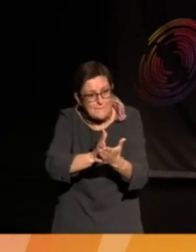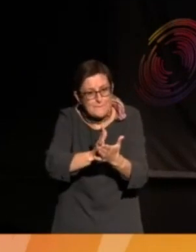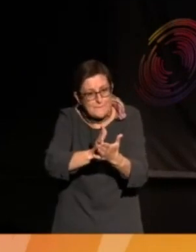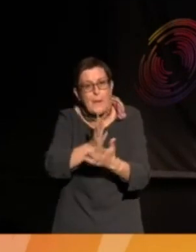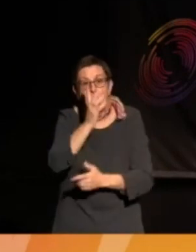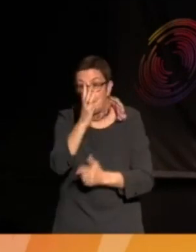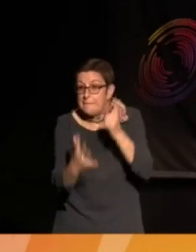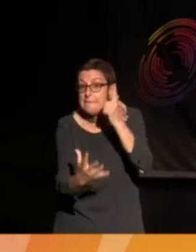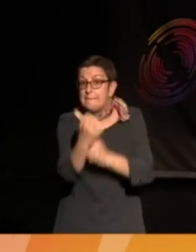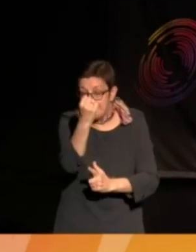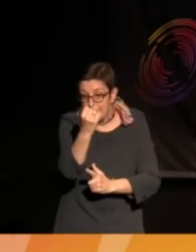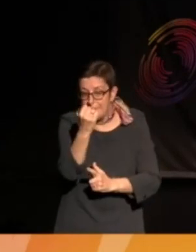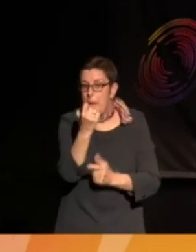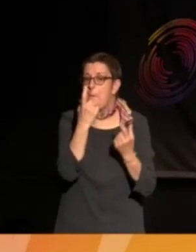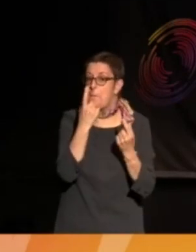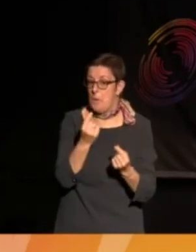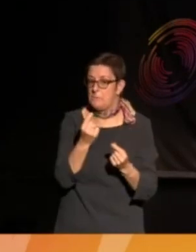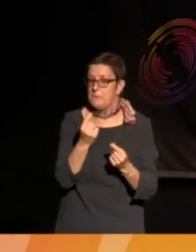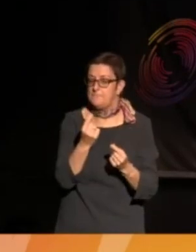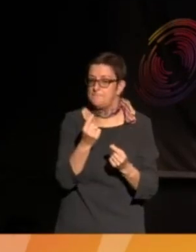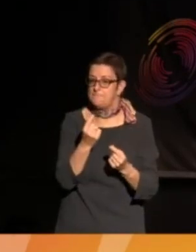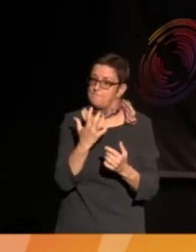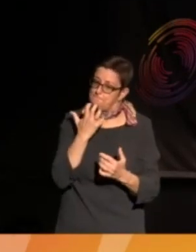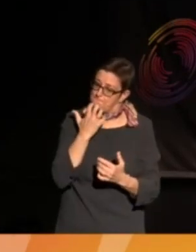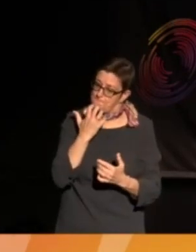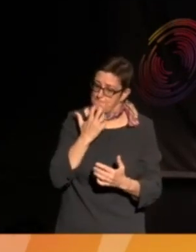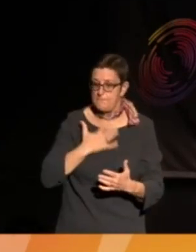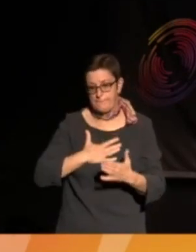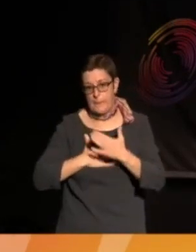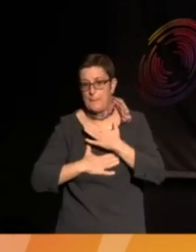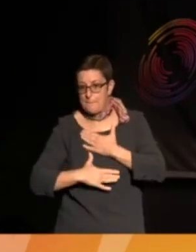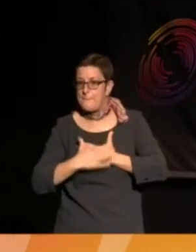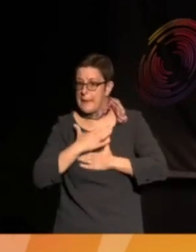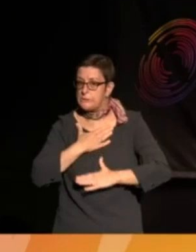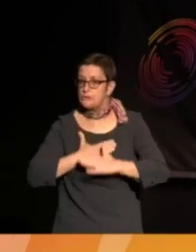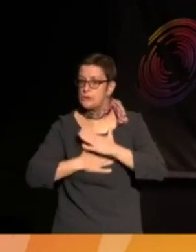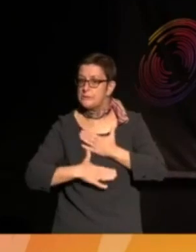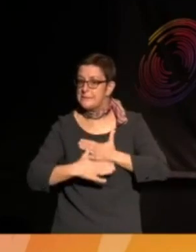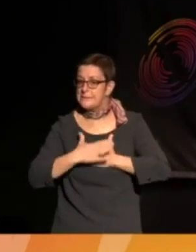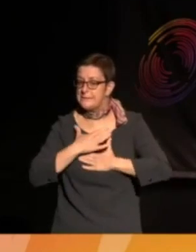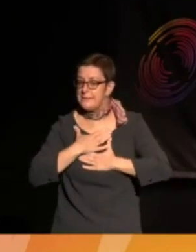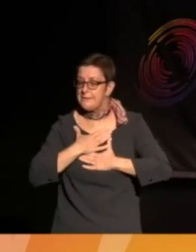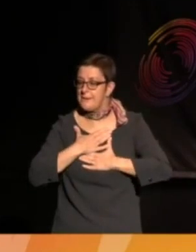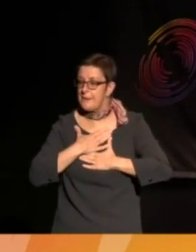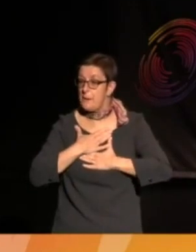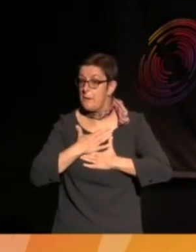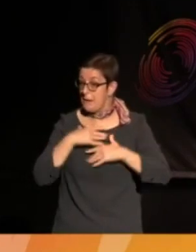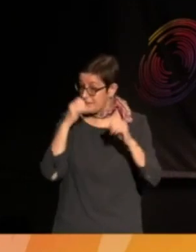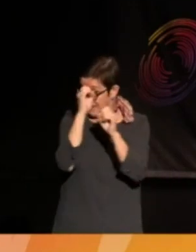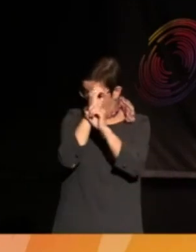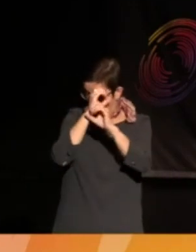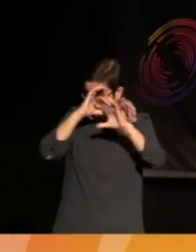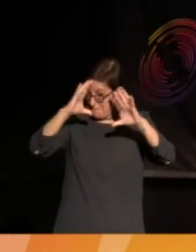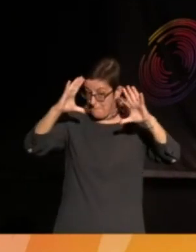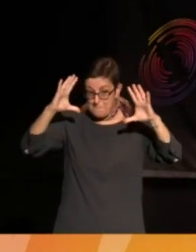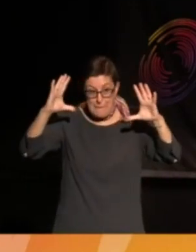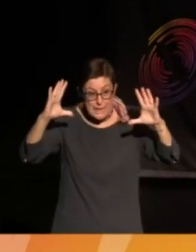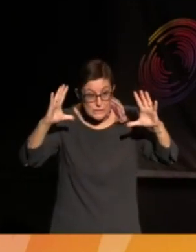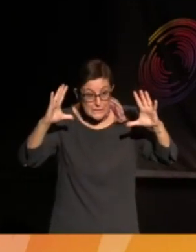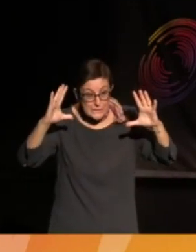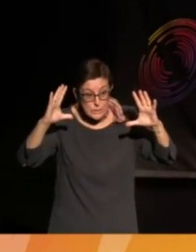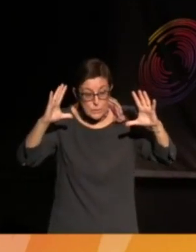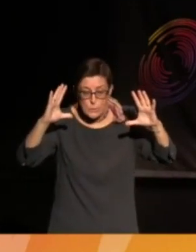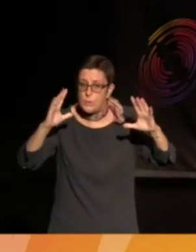It's even if we have to be patient. So, I mean, let's just imagine for a second, what does a human